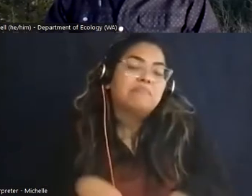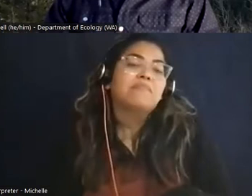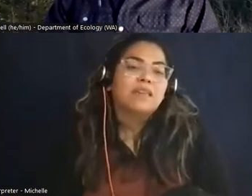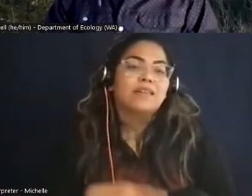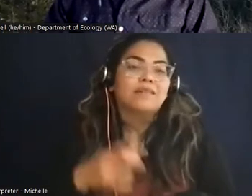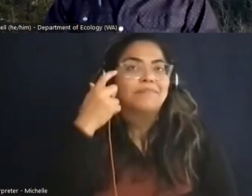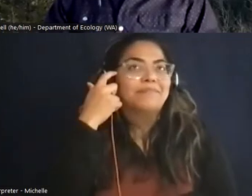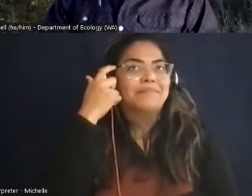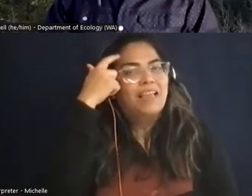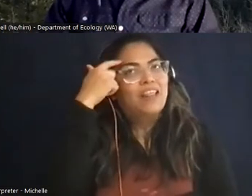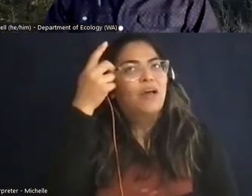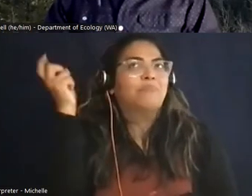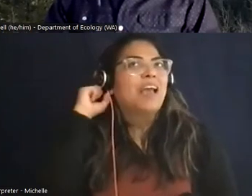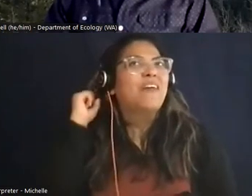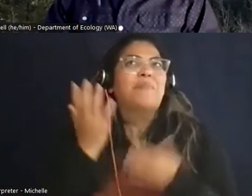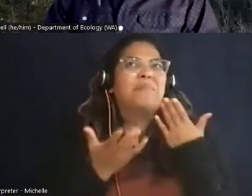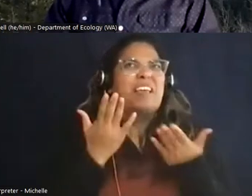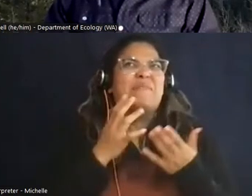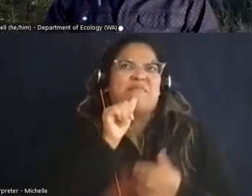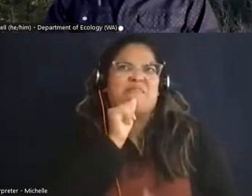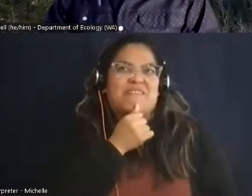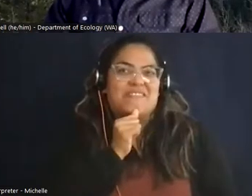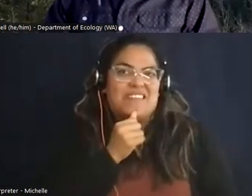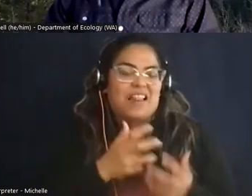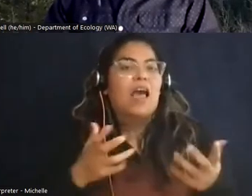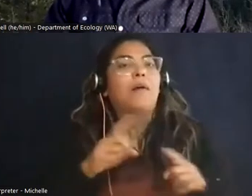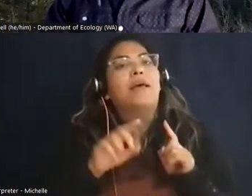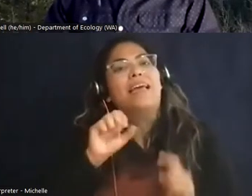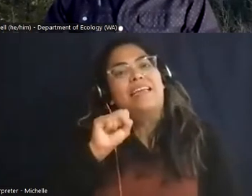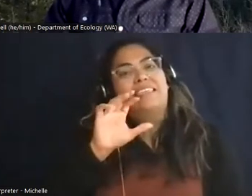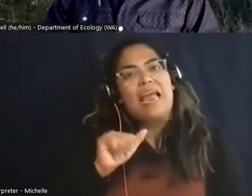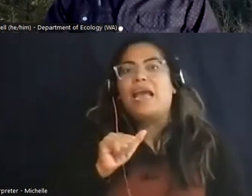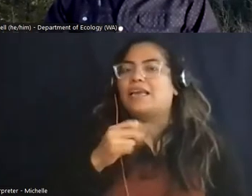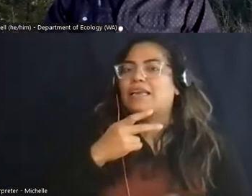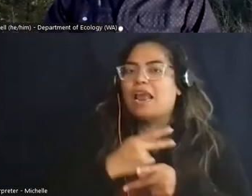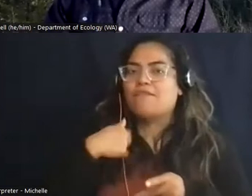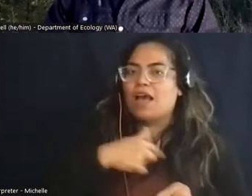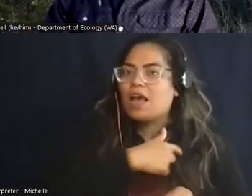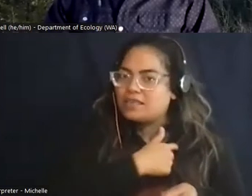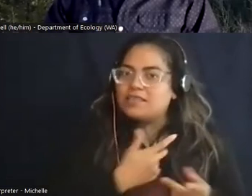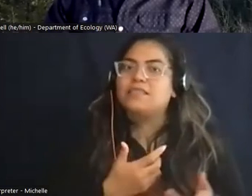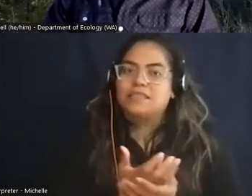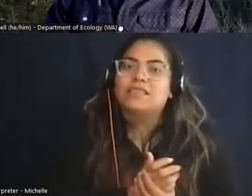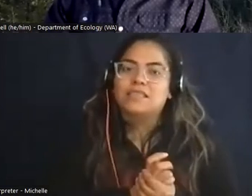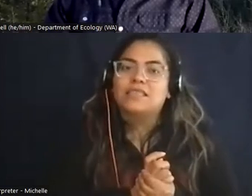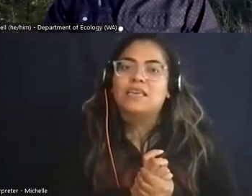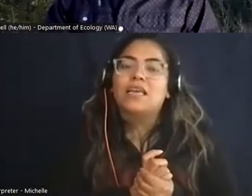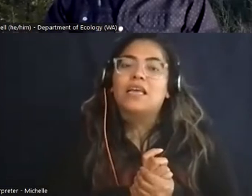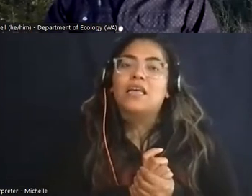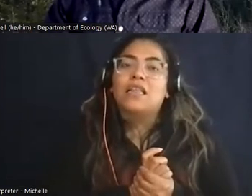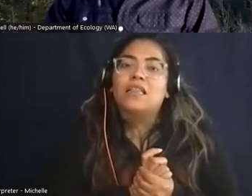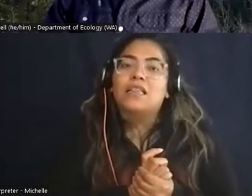my mind i thought it'd be a little miserable but i see took really good care of us um they were very well aware